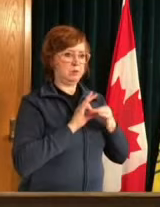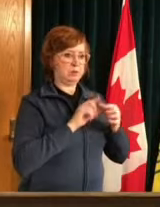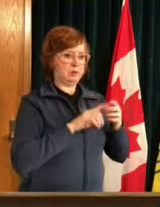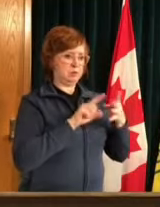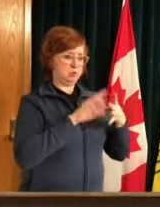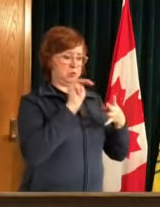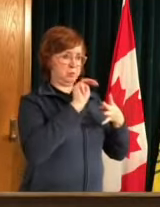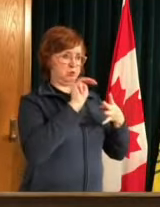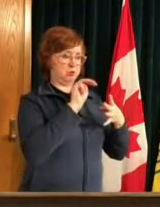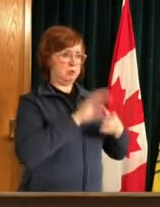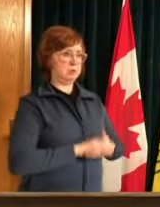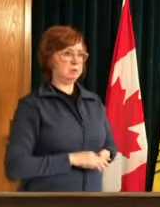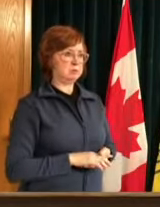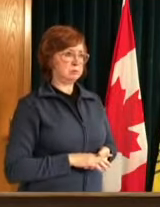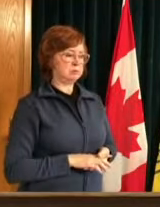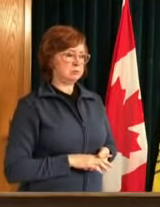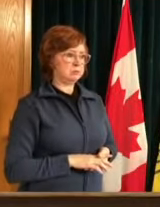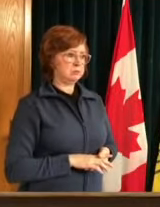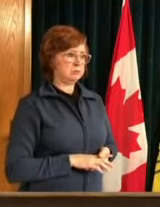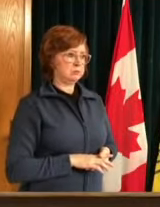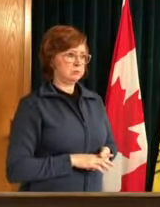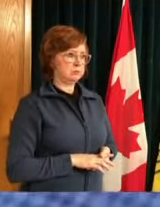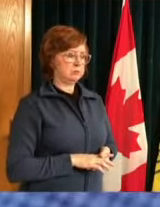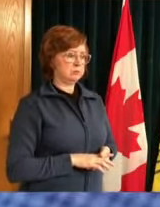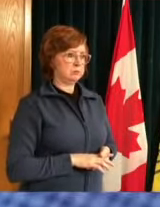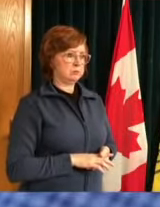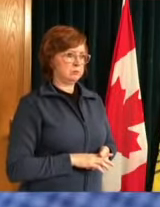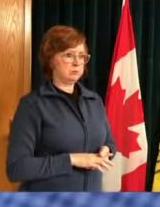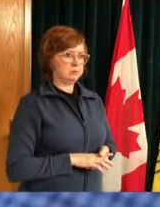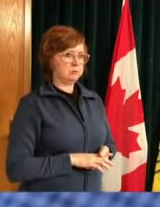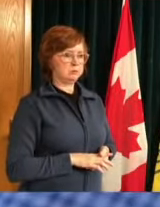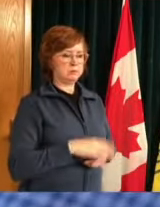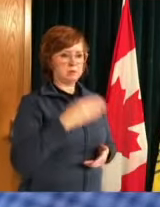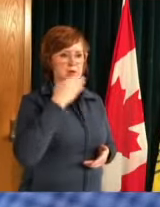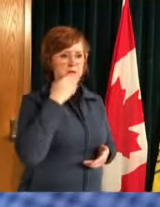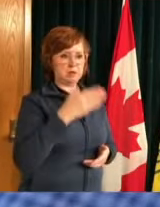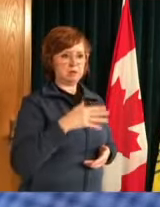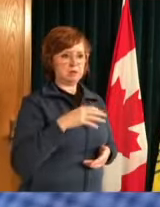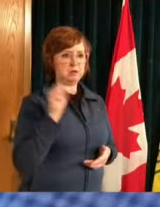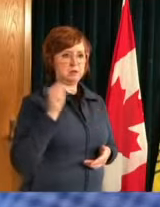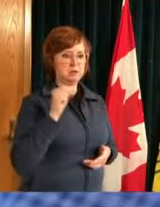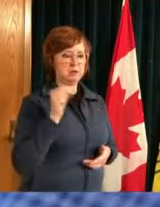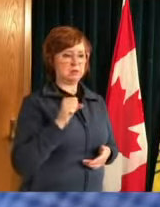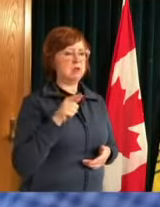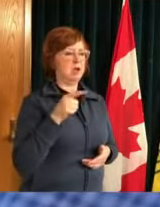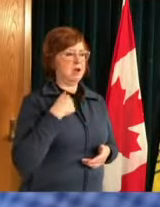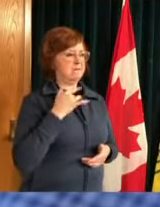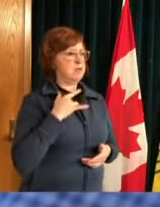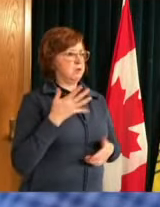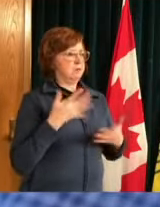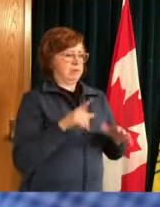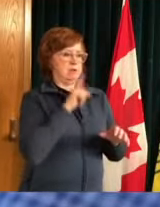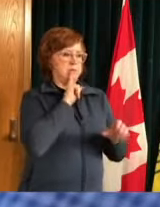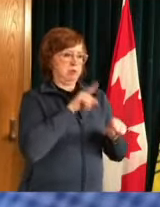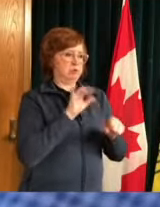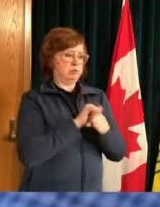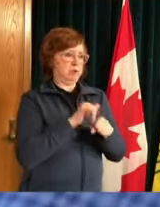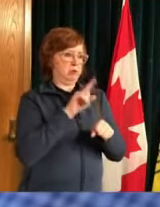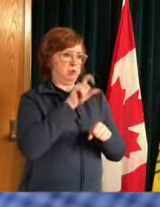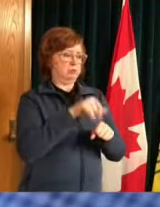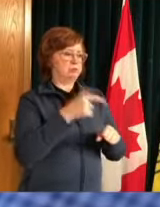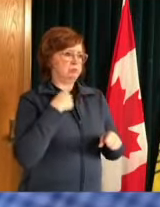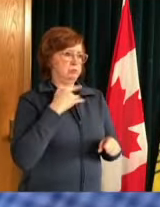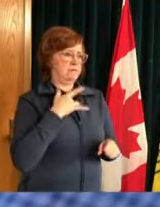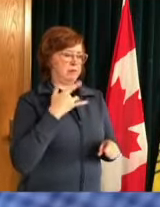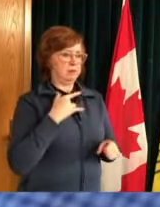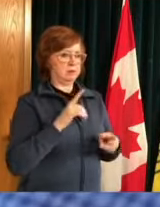supply reductions in supply that we've received you certainly covered most of it it is certainly not a fault of the system itself the booking system or